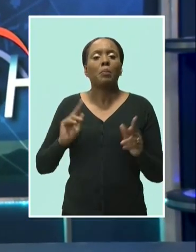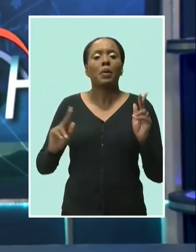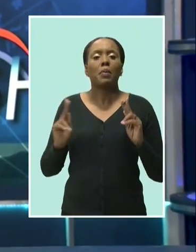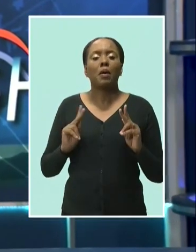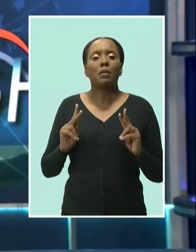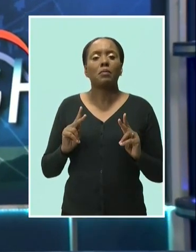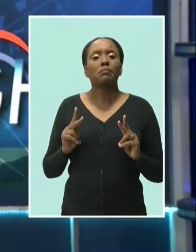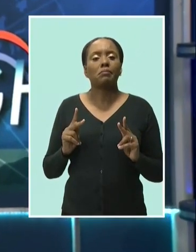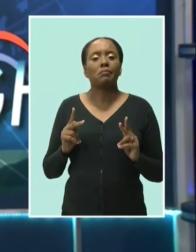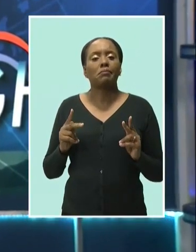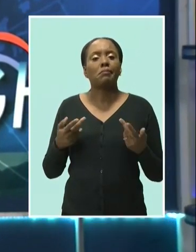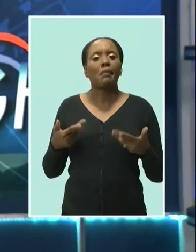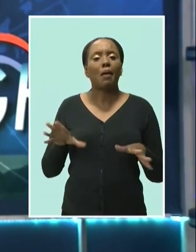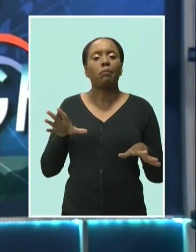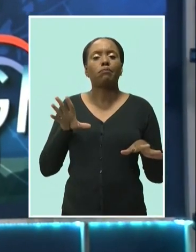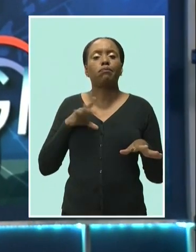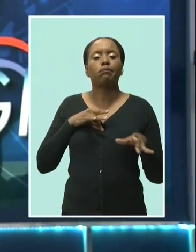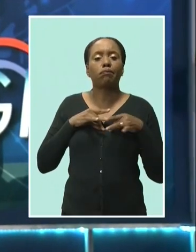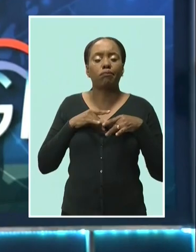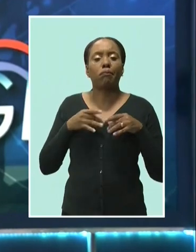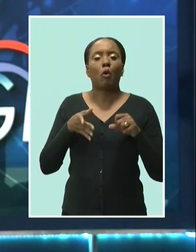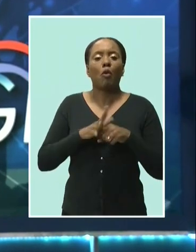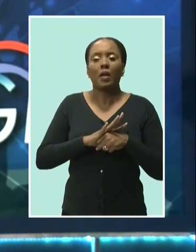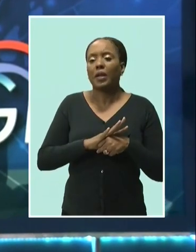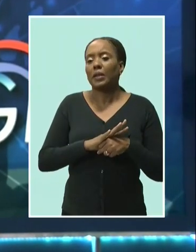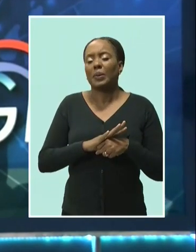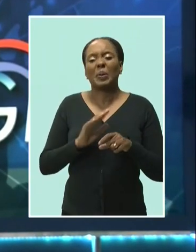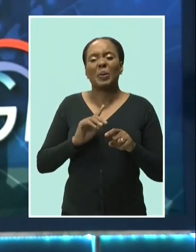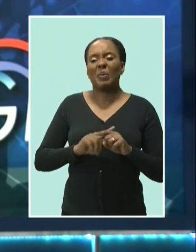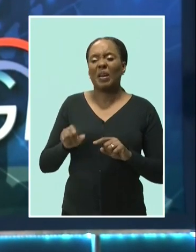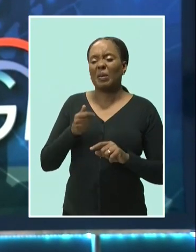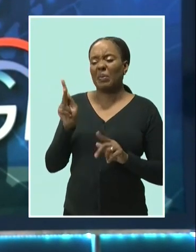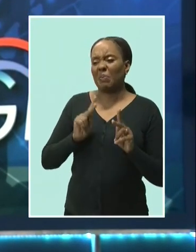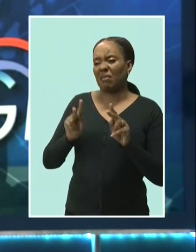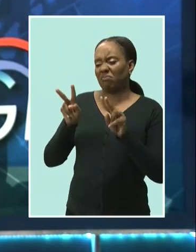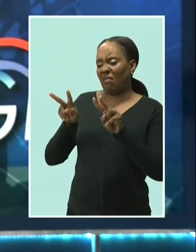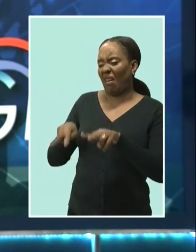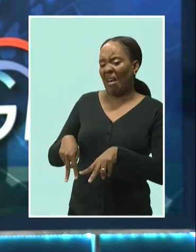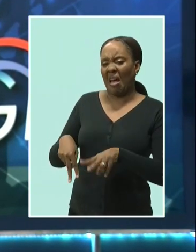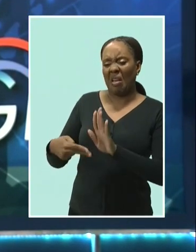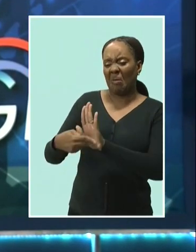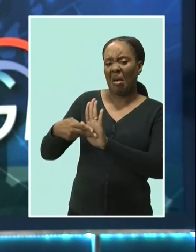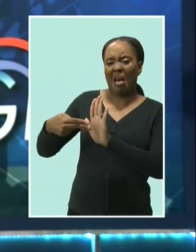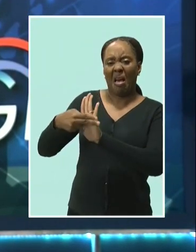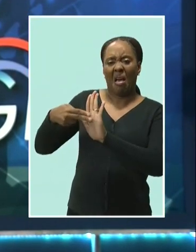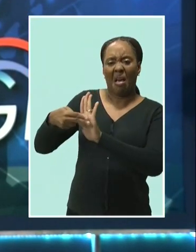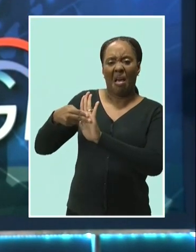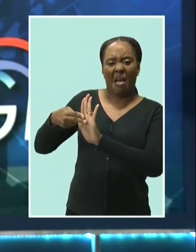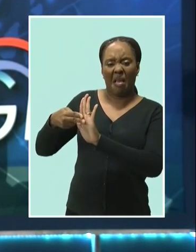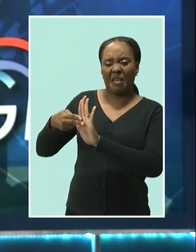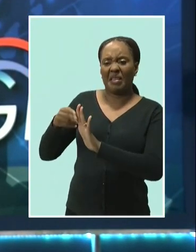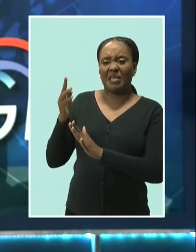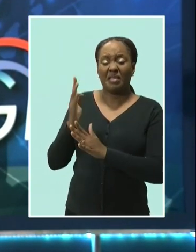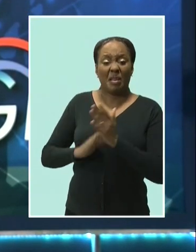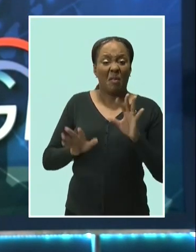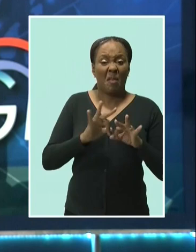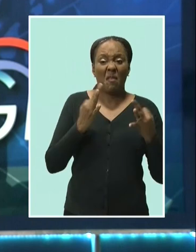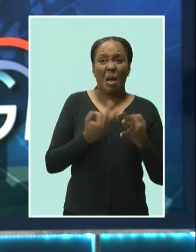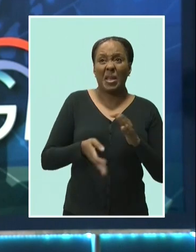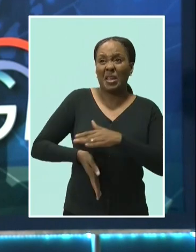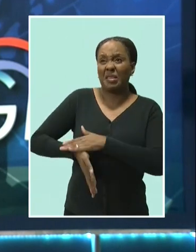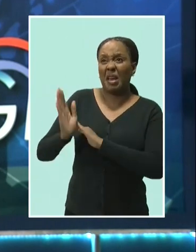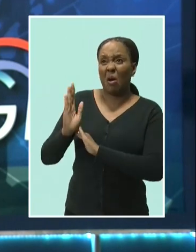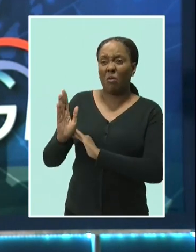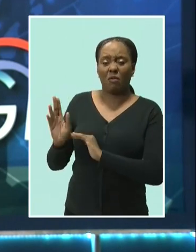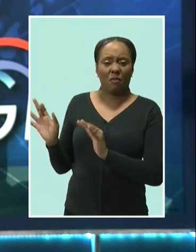real. And it's reached a stage where people are now evicting their own family members who are under home isolation. This